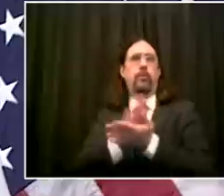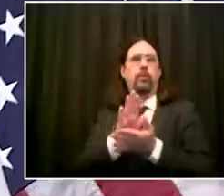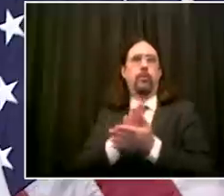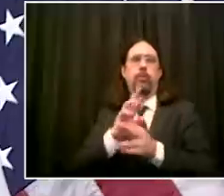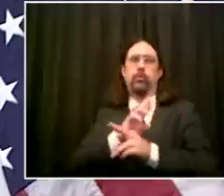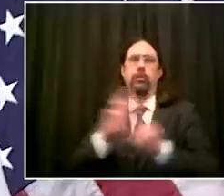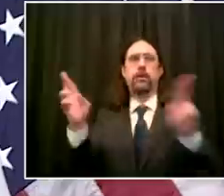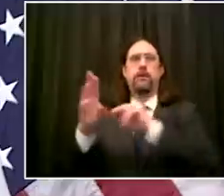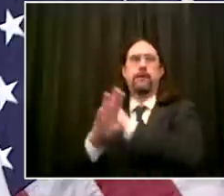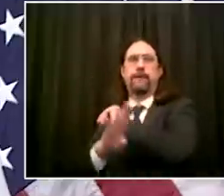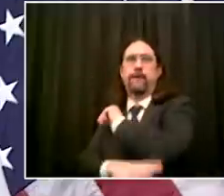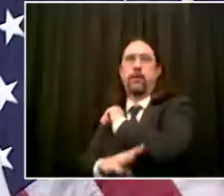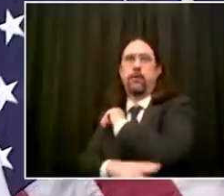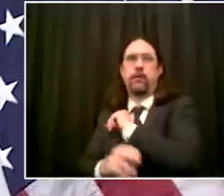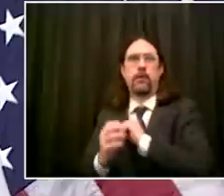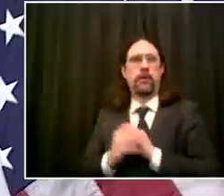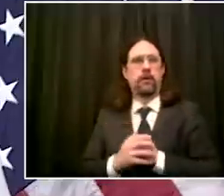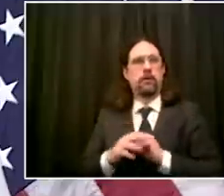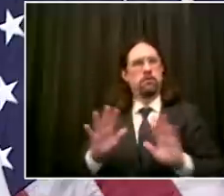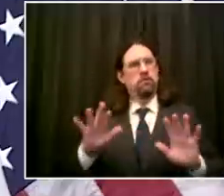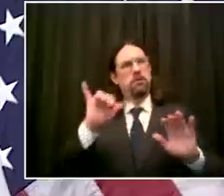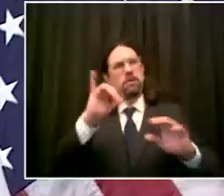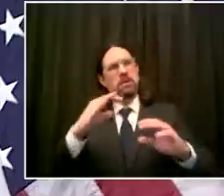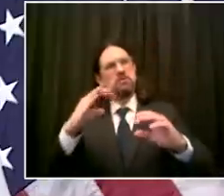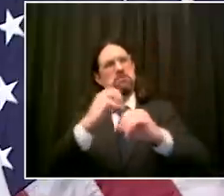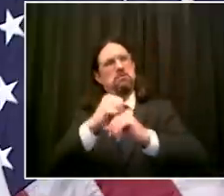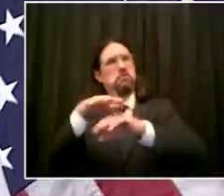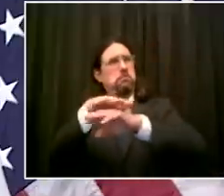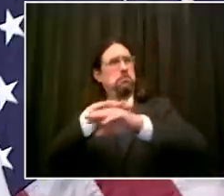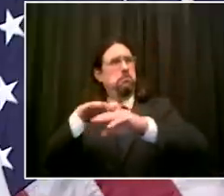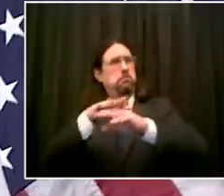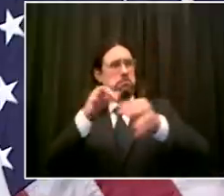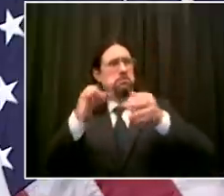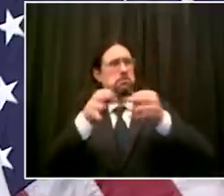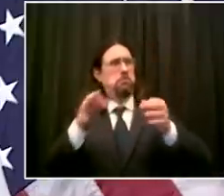next we have alejandra from am new york